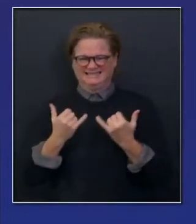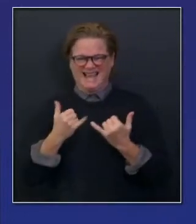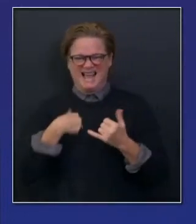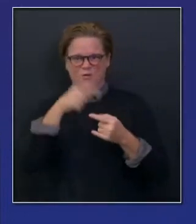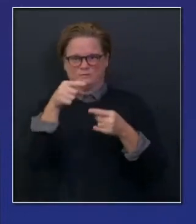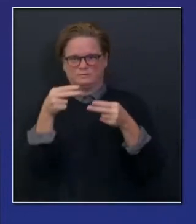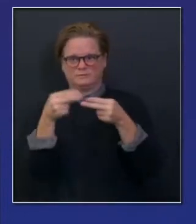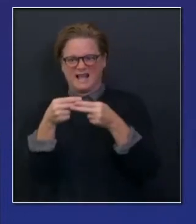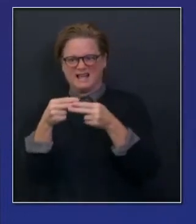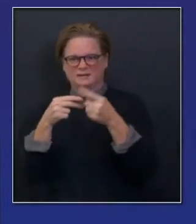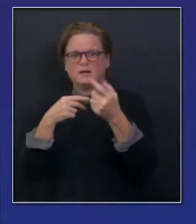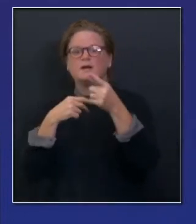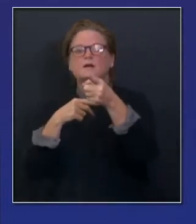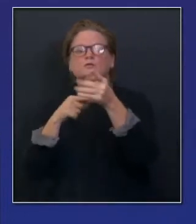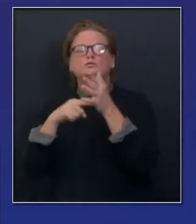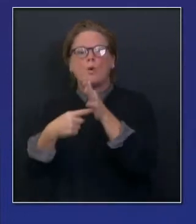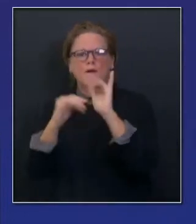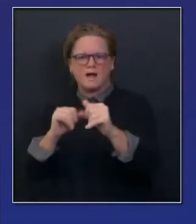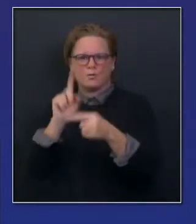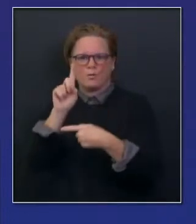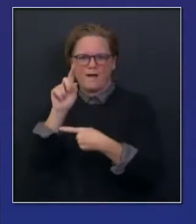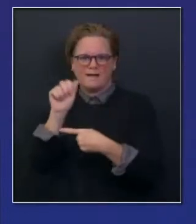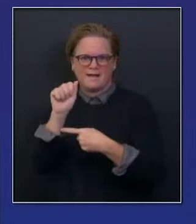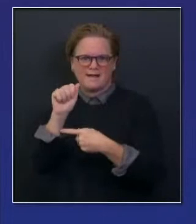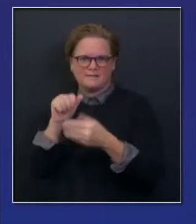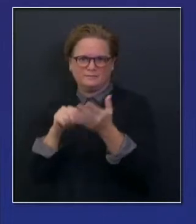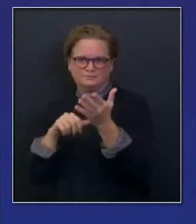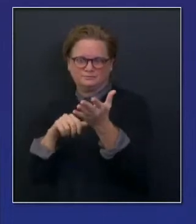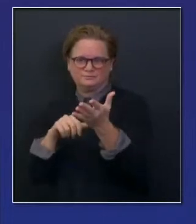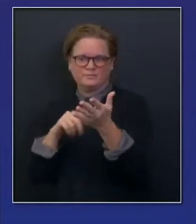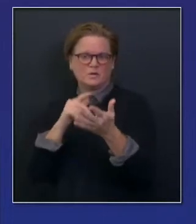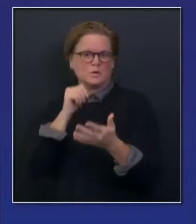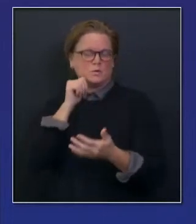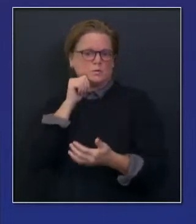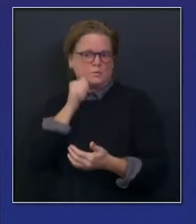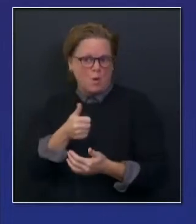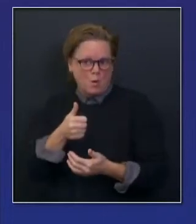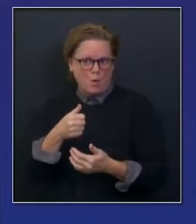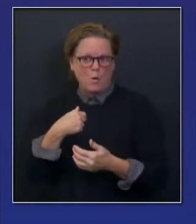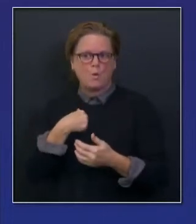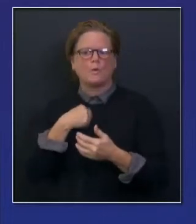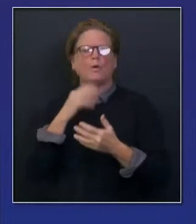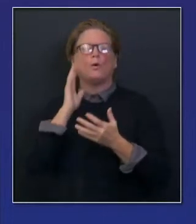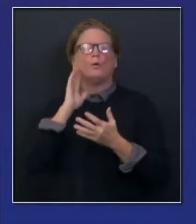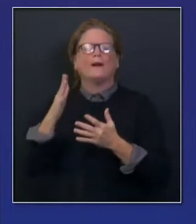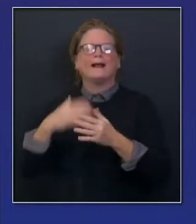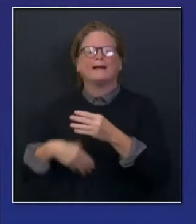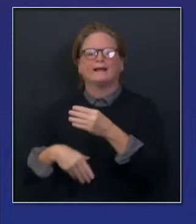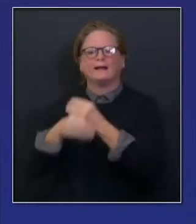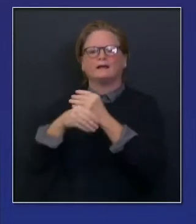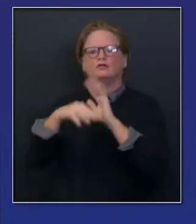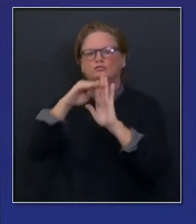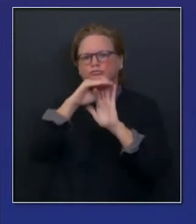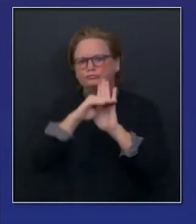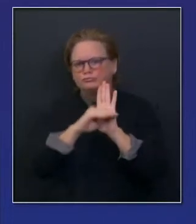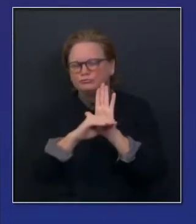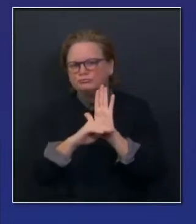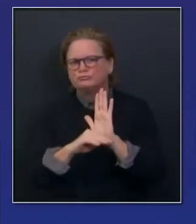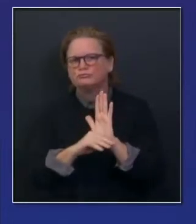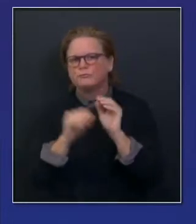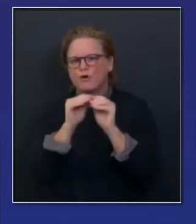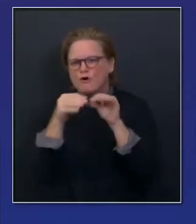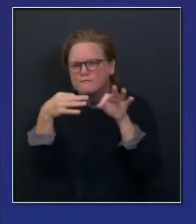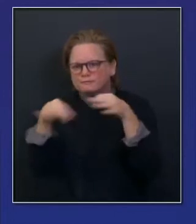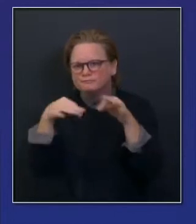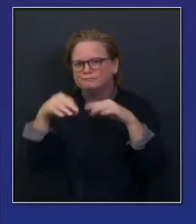advisory committee, the drafting work group tomorrow and in other public settings. And you get a sense of our commitment